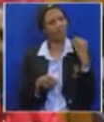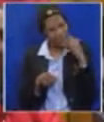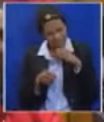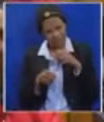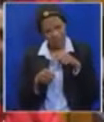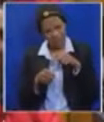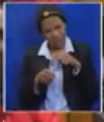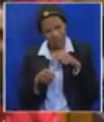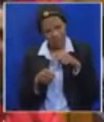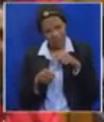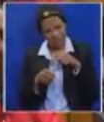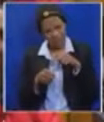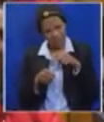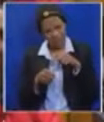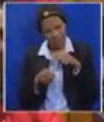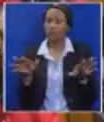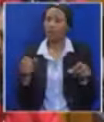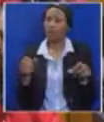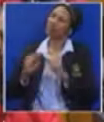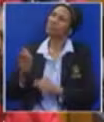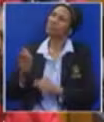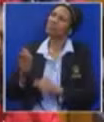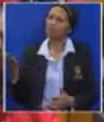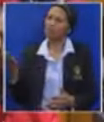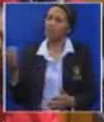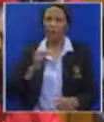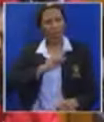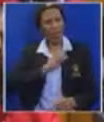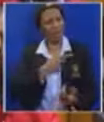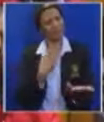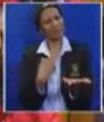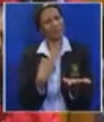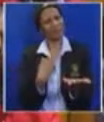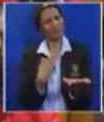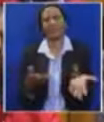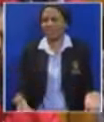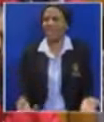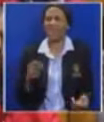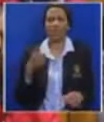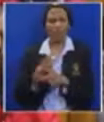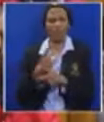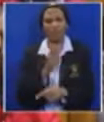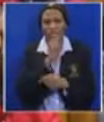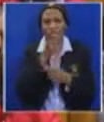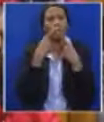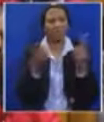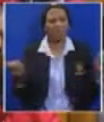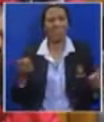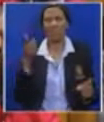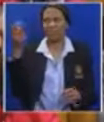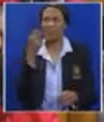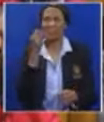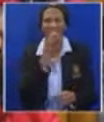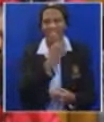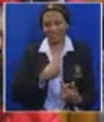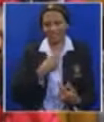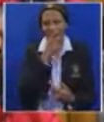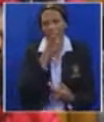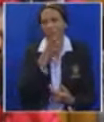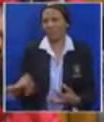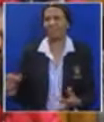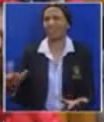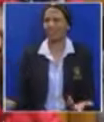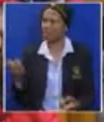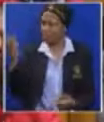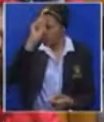Honorable remark. Yes. But what is the use of debating in this house if you are going to withdraw truth? Because you also remember when you